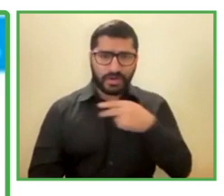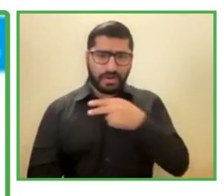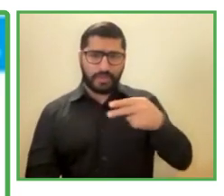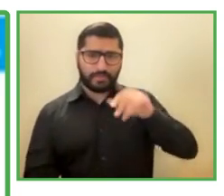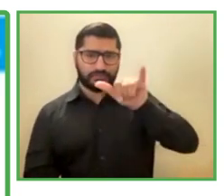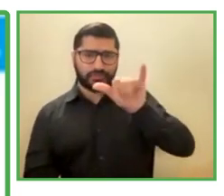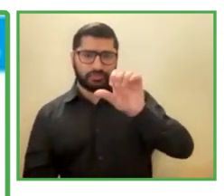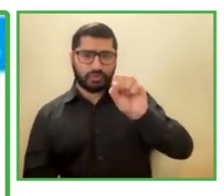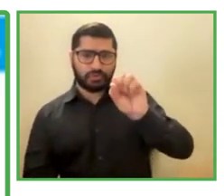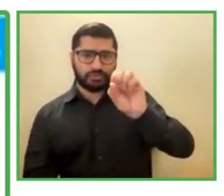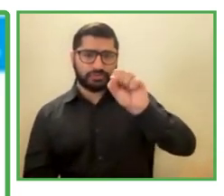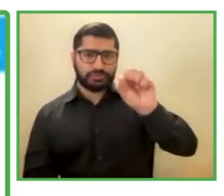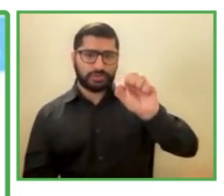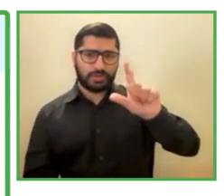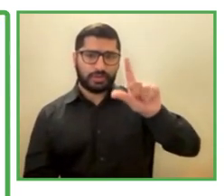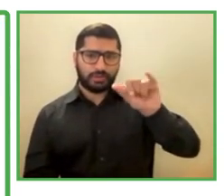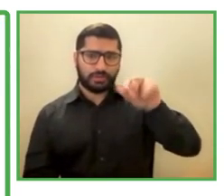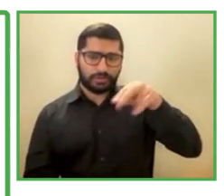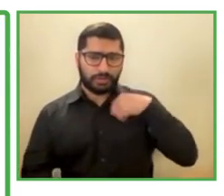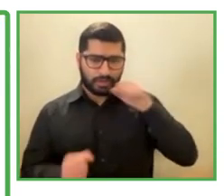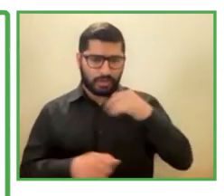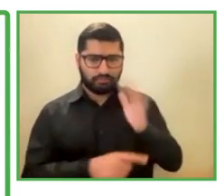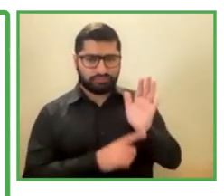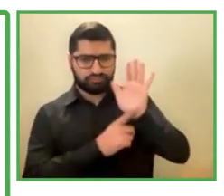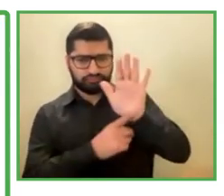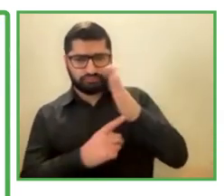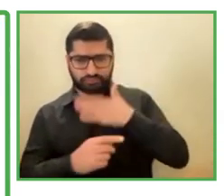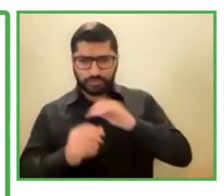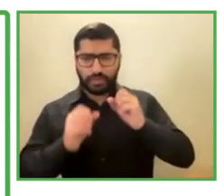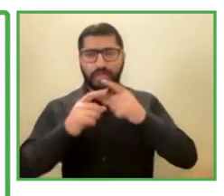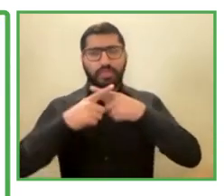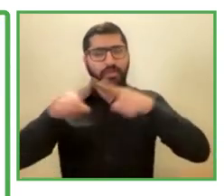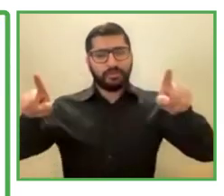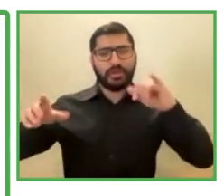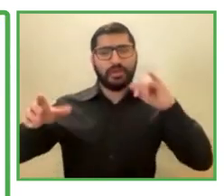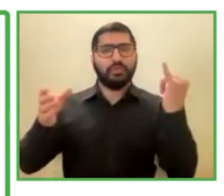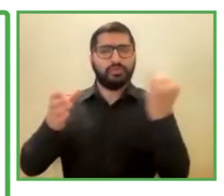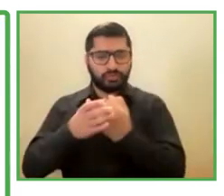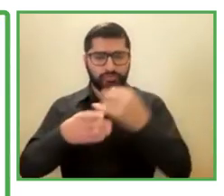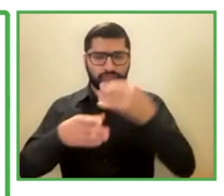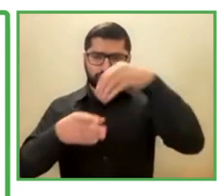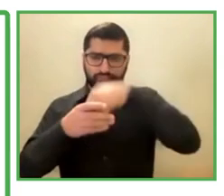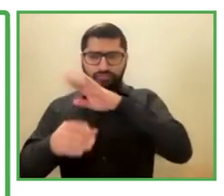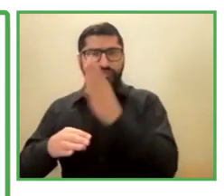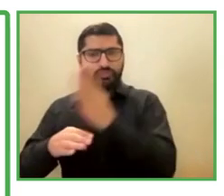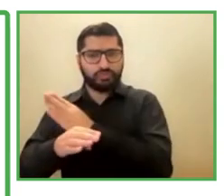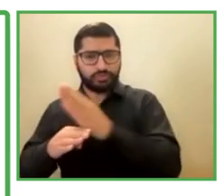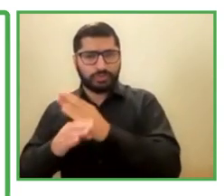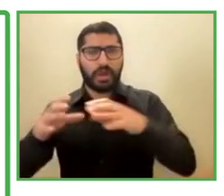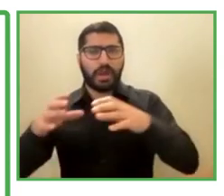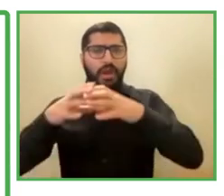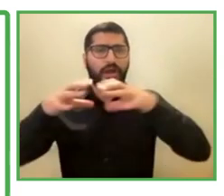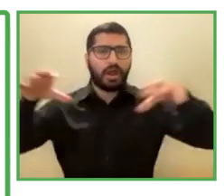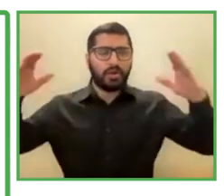tell you about our area of diversity and inclusion at Caja Los Andes.